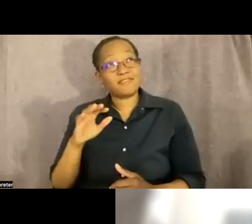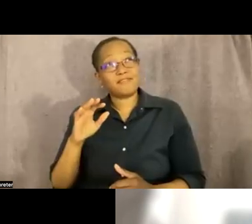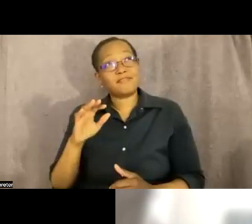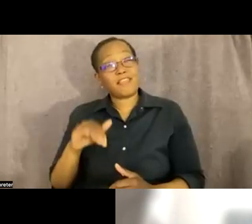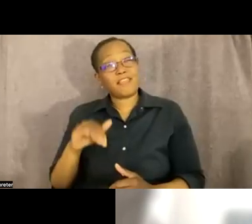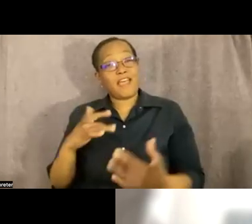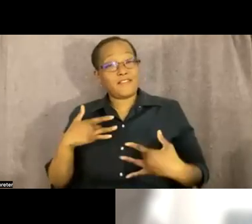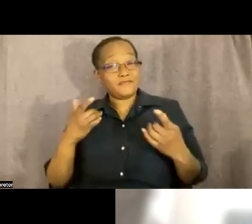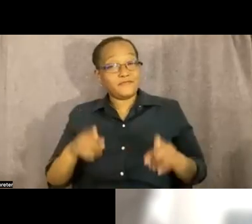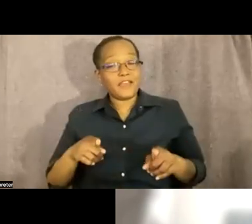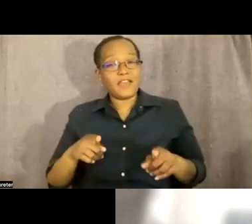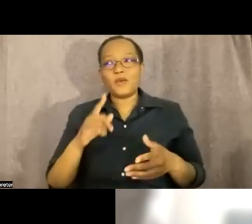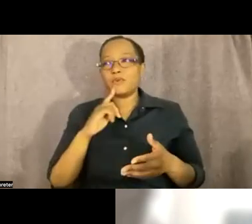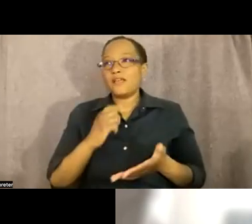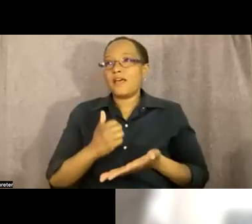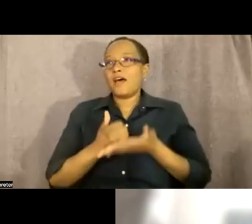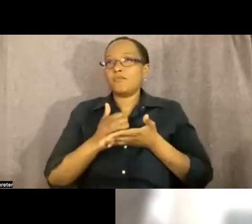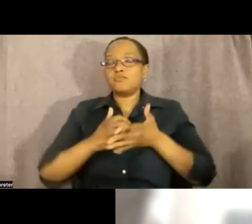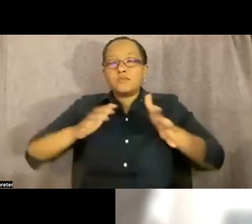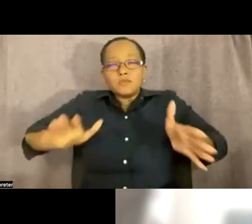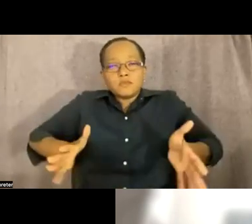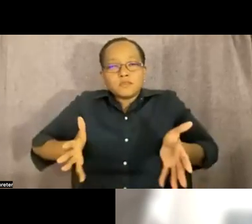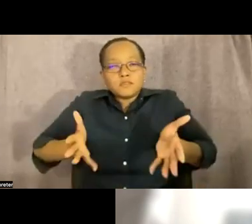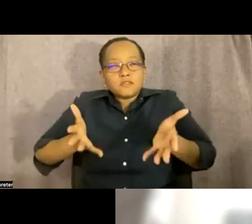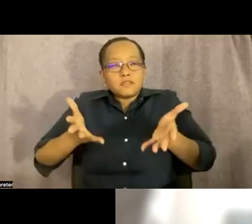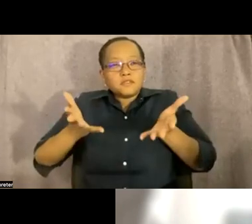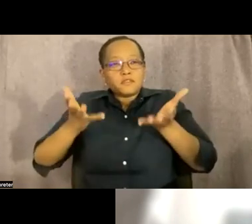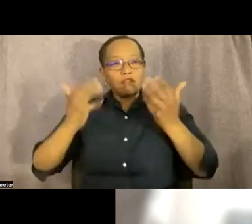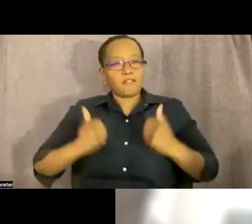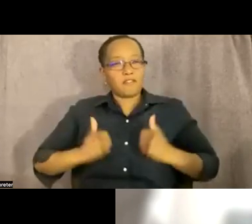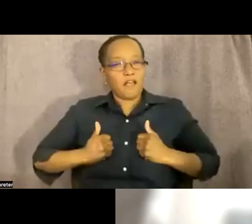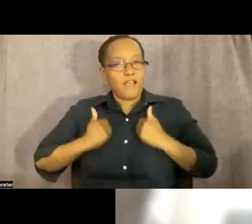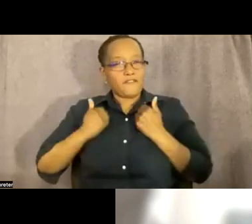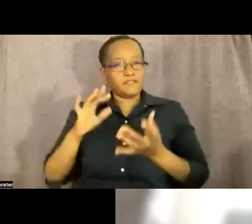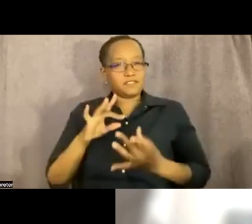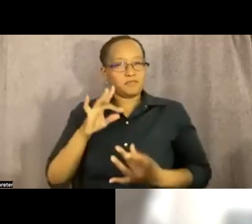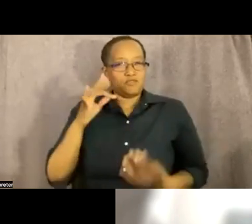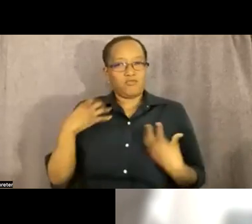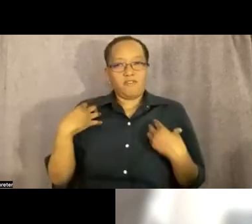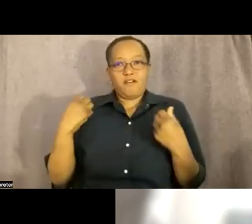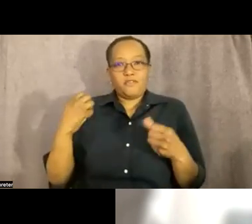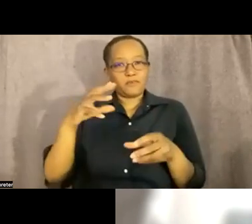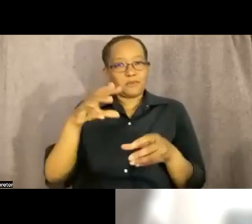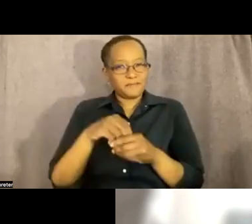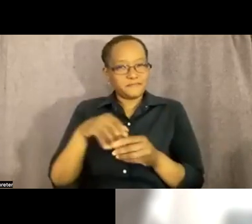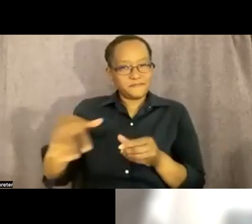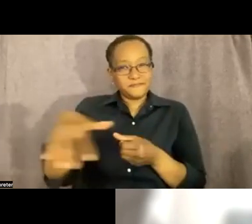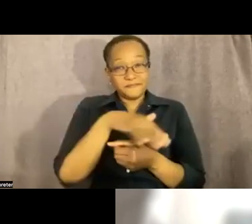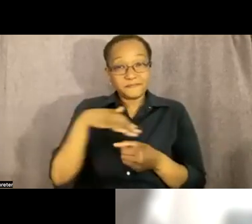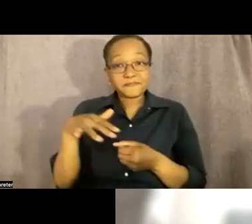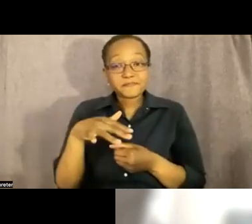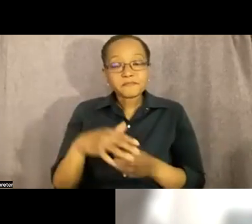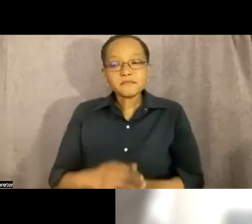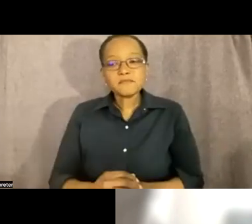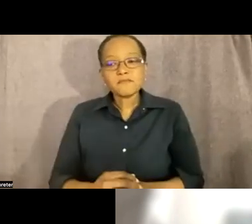raise the vibe the vibrancy the spiritual health and you know also without like i wasn't so